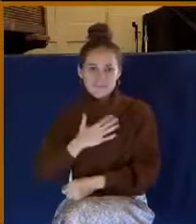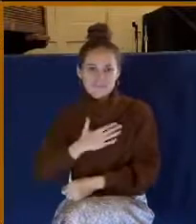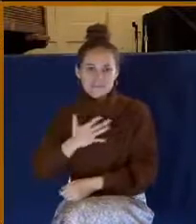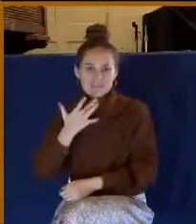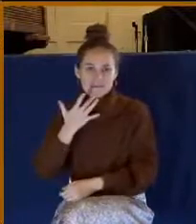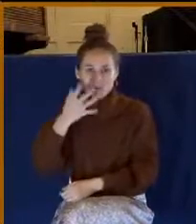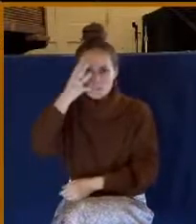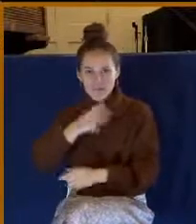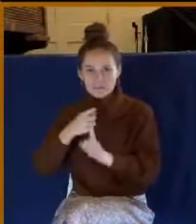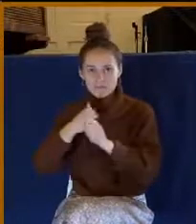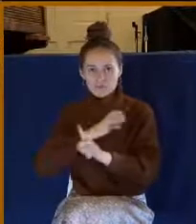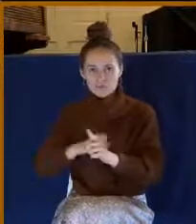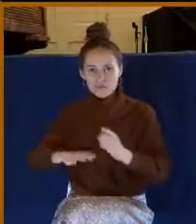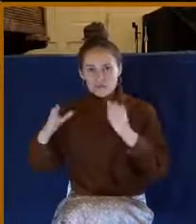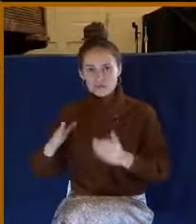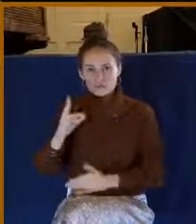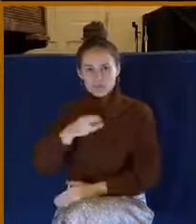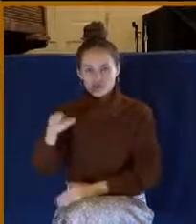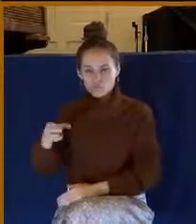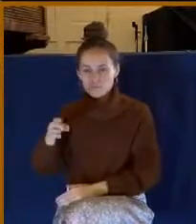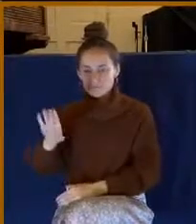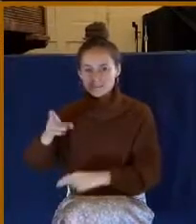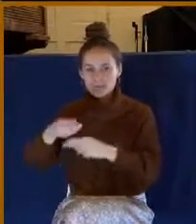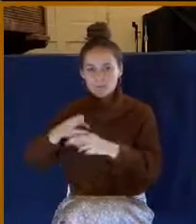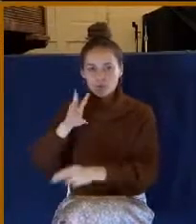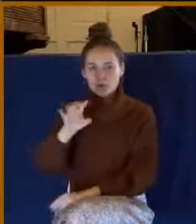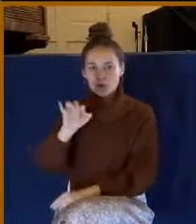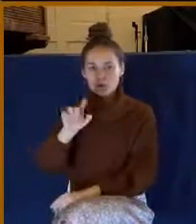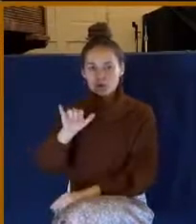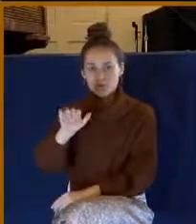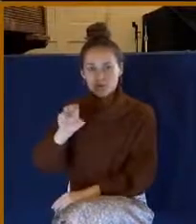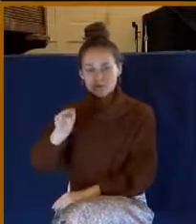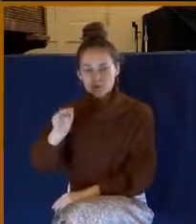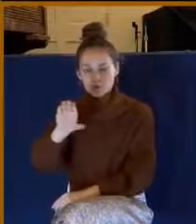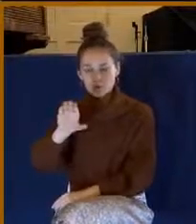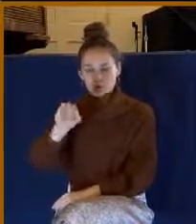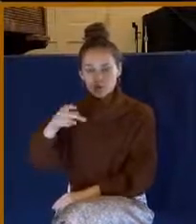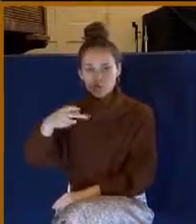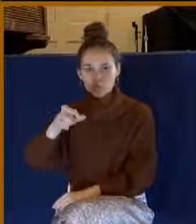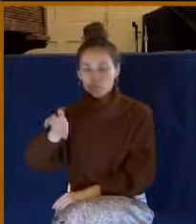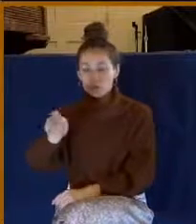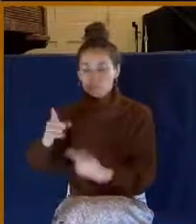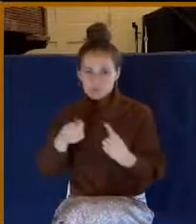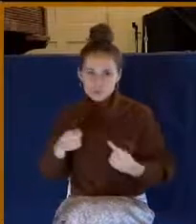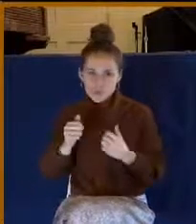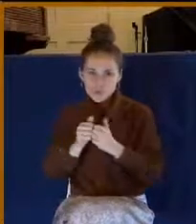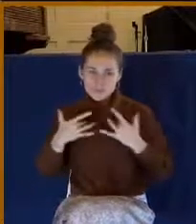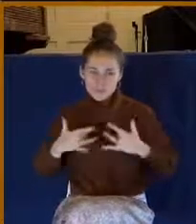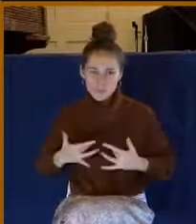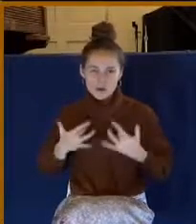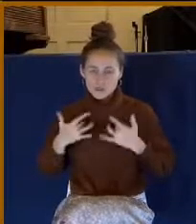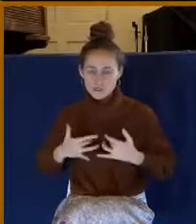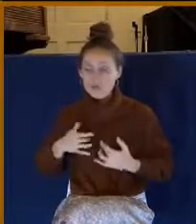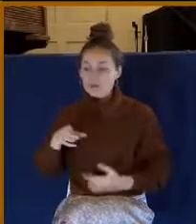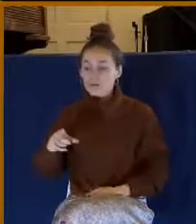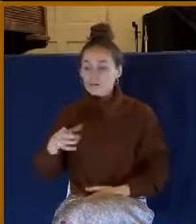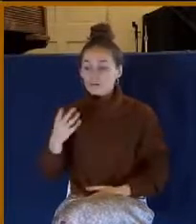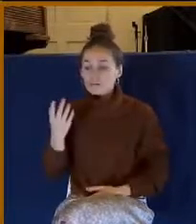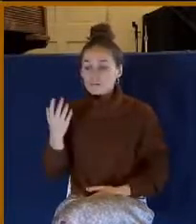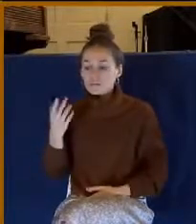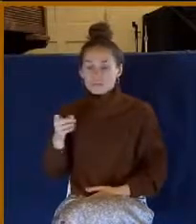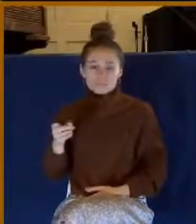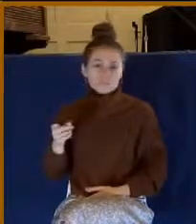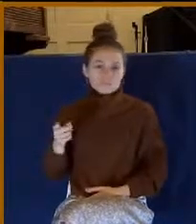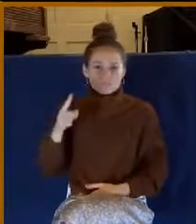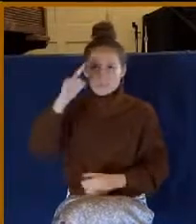Cooper. You ever heard of William Cooper? Remember, he was a man who struggled with depression. And he finally got to the place where he was